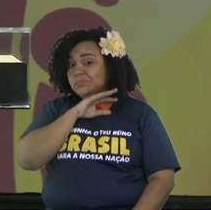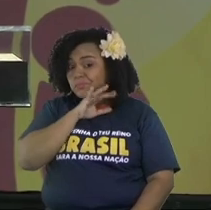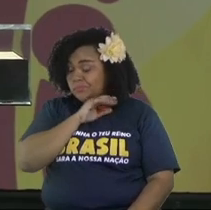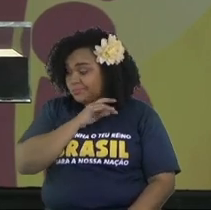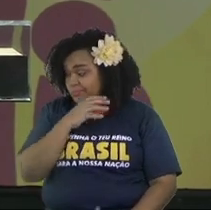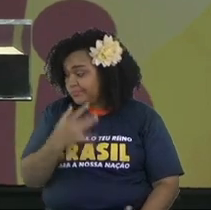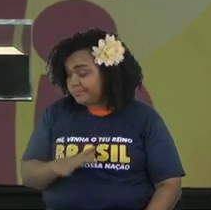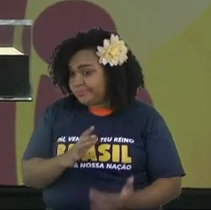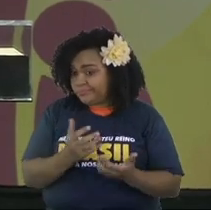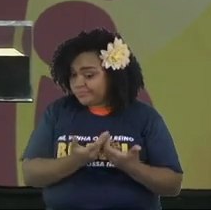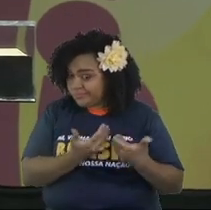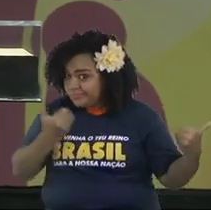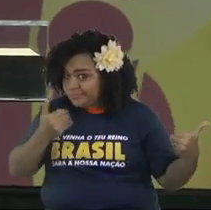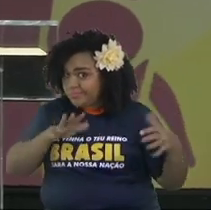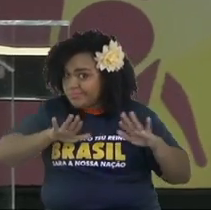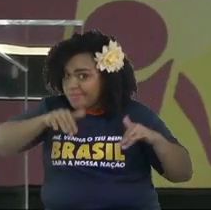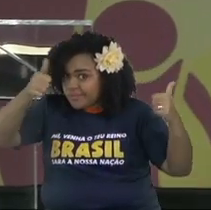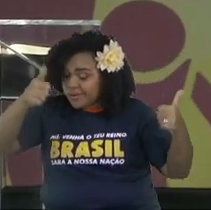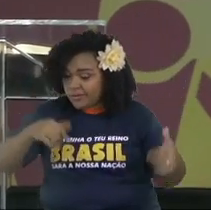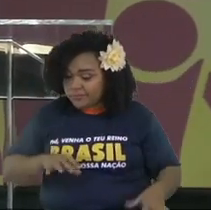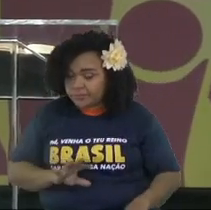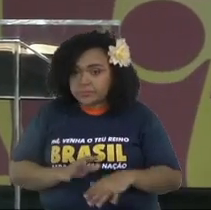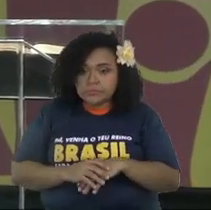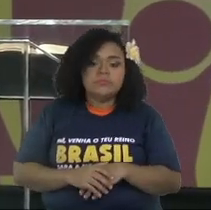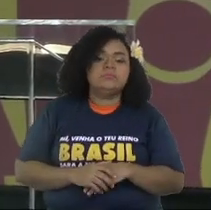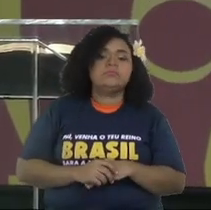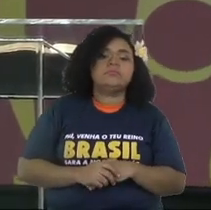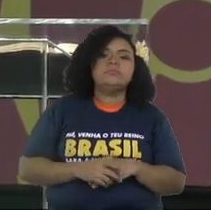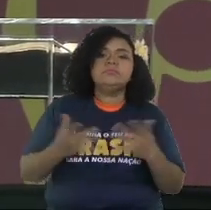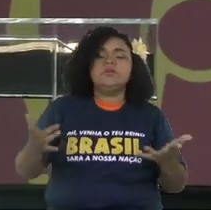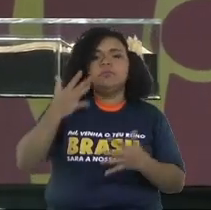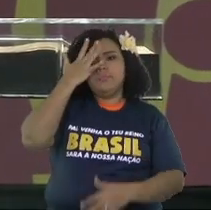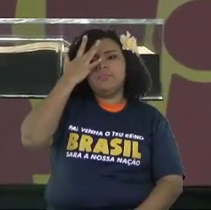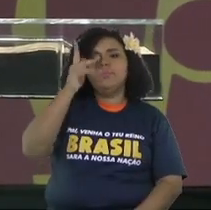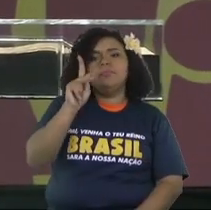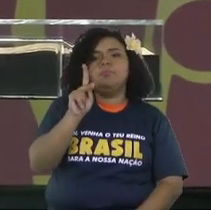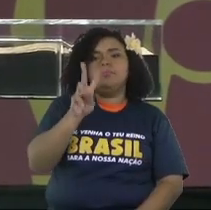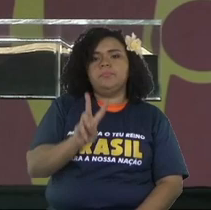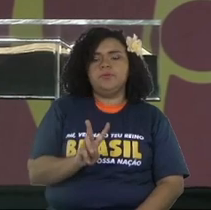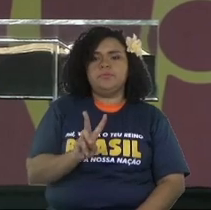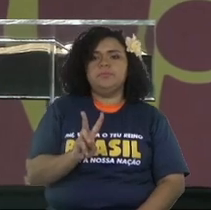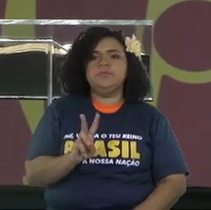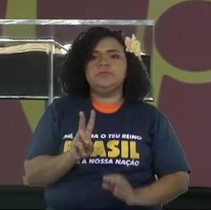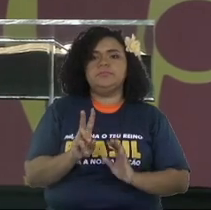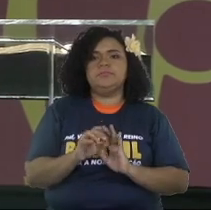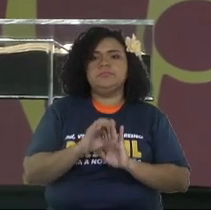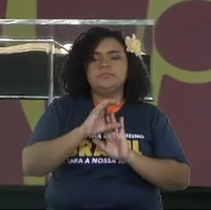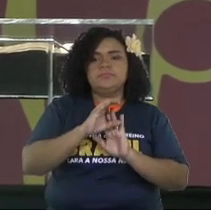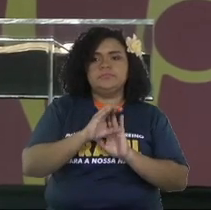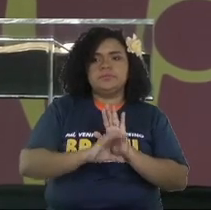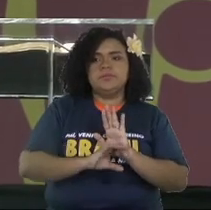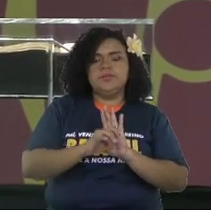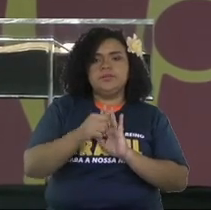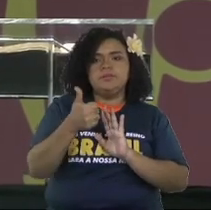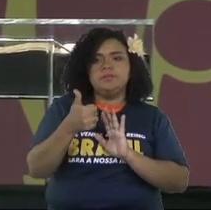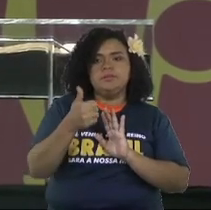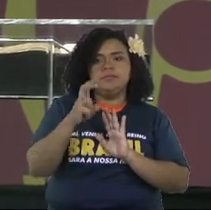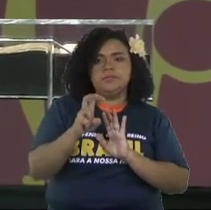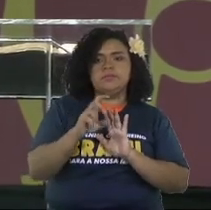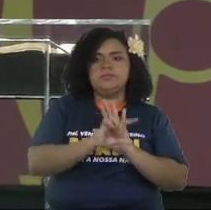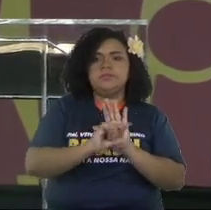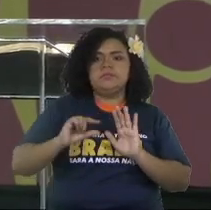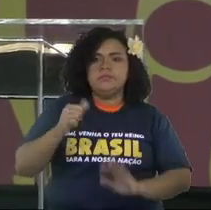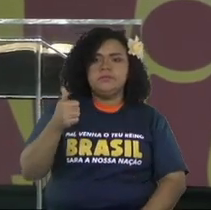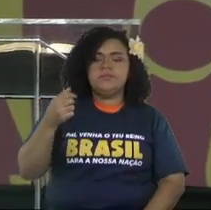Proverbs 15, 17, 15, 17, says that